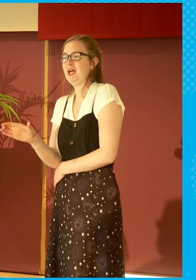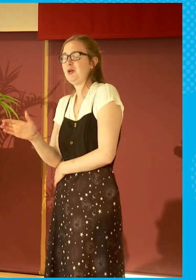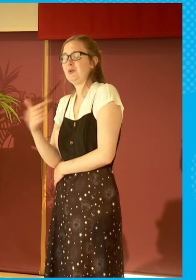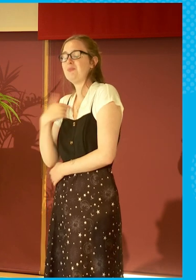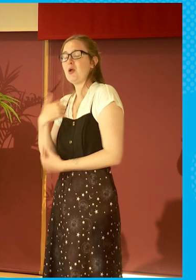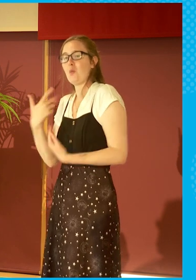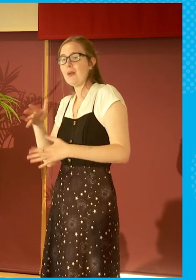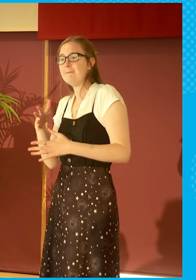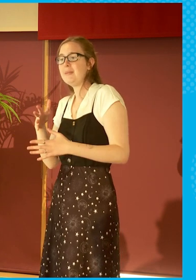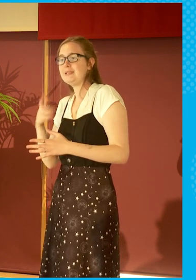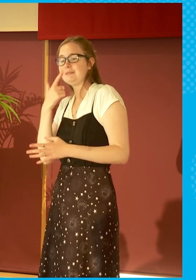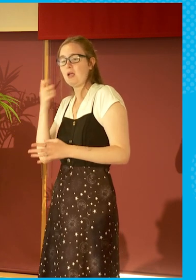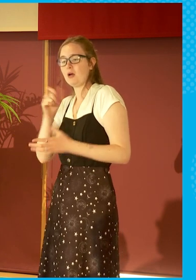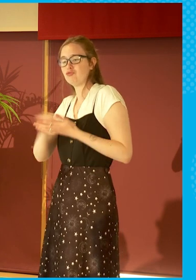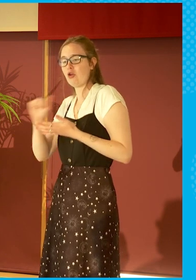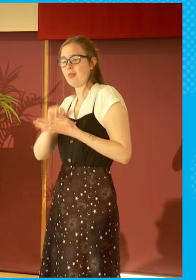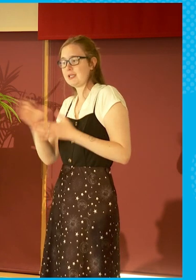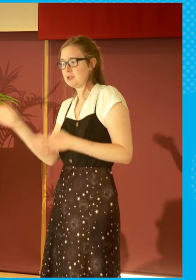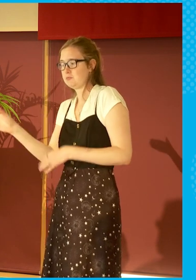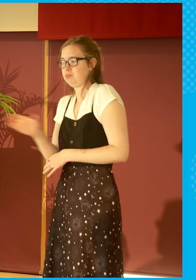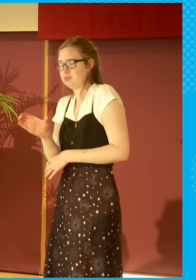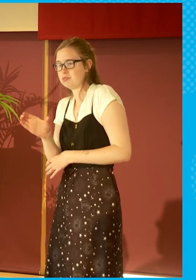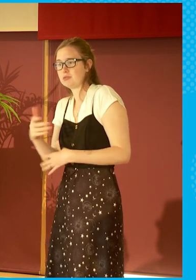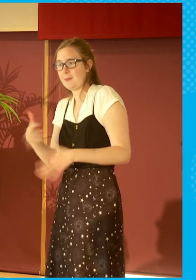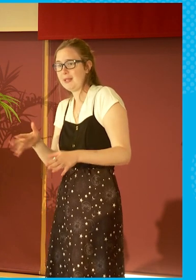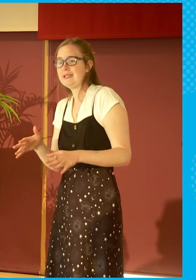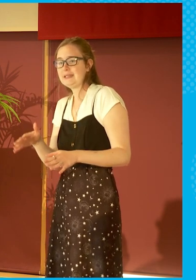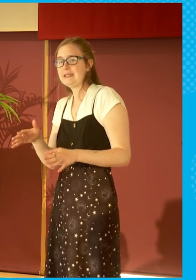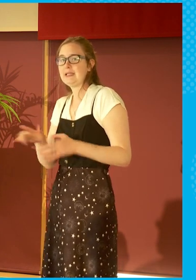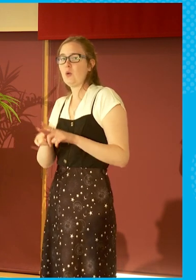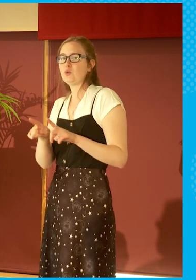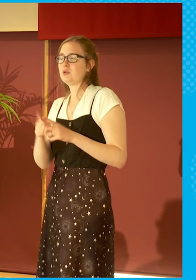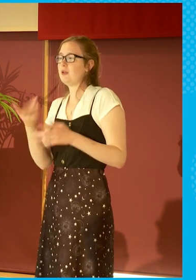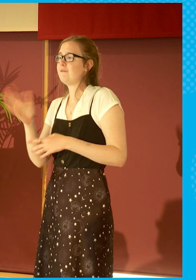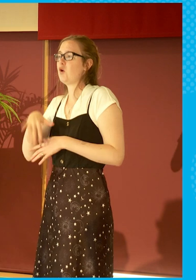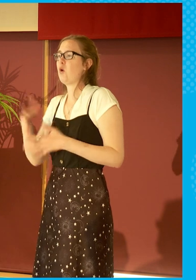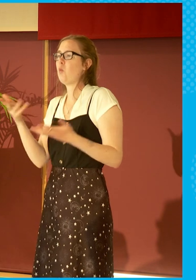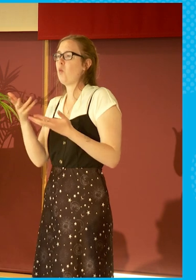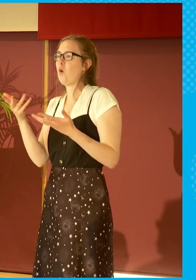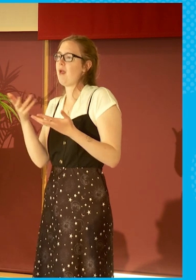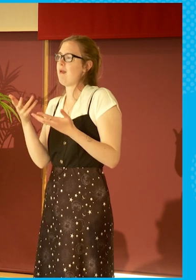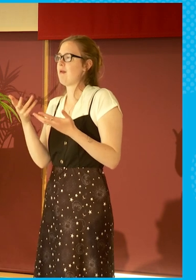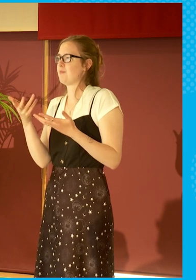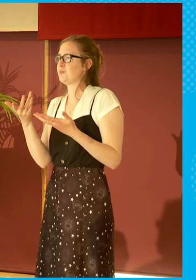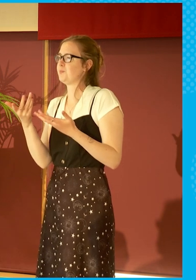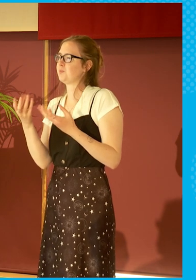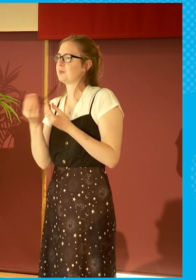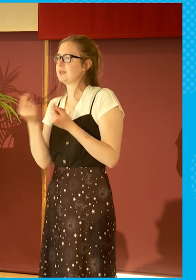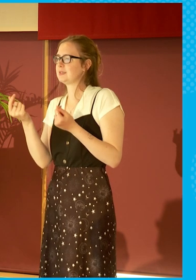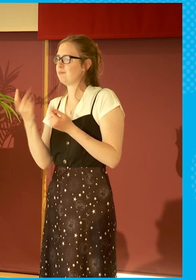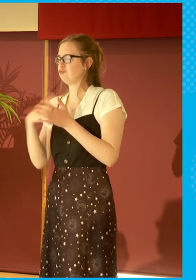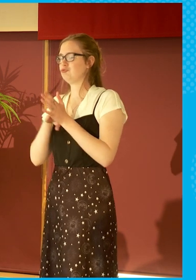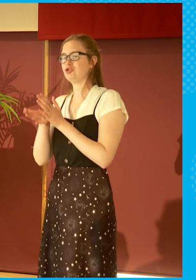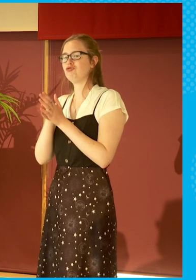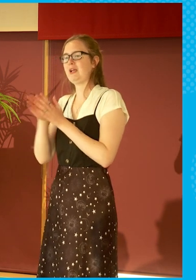a number of young journalists and they do often come from some of the training